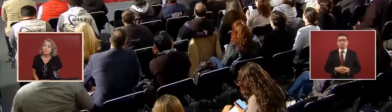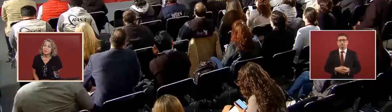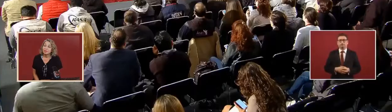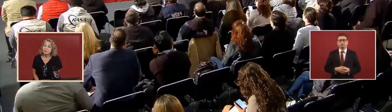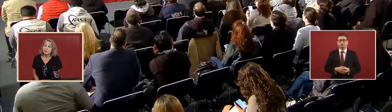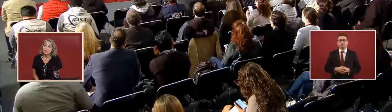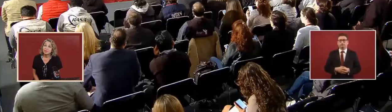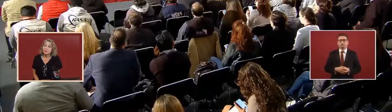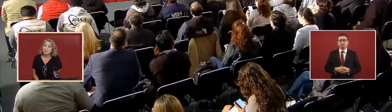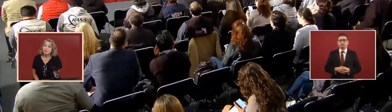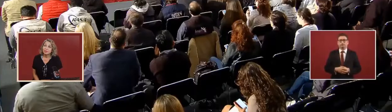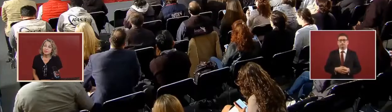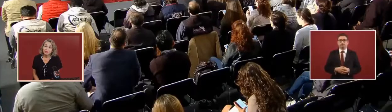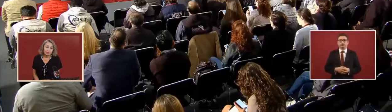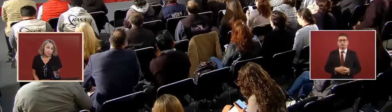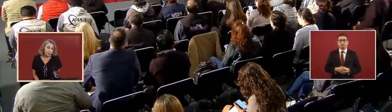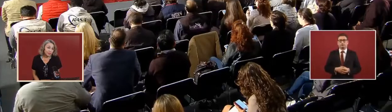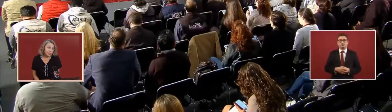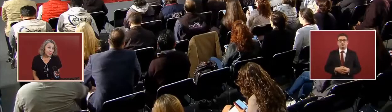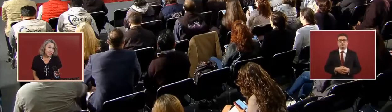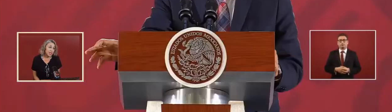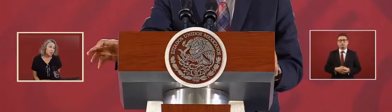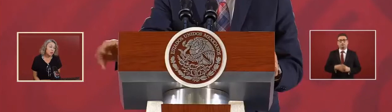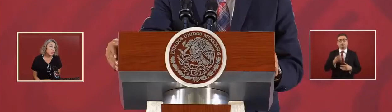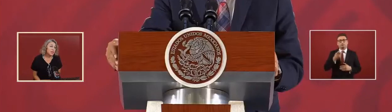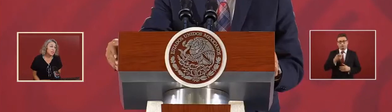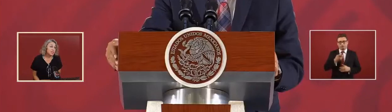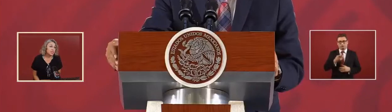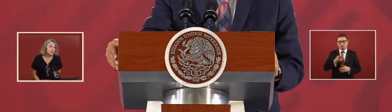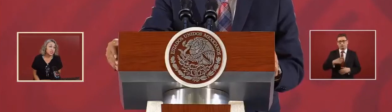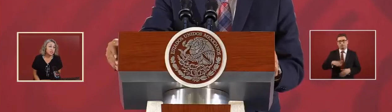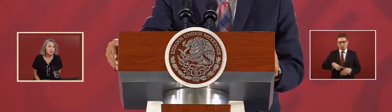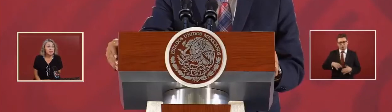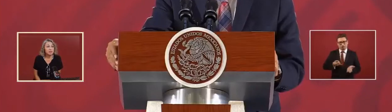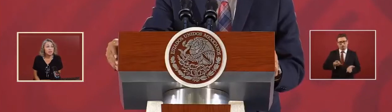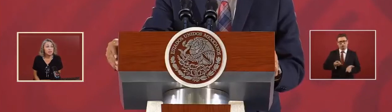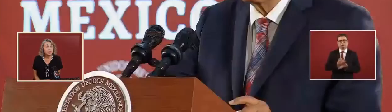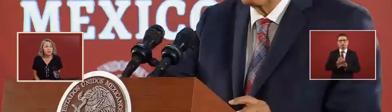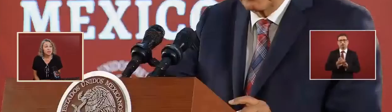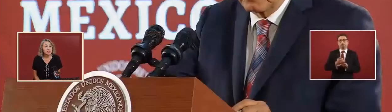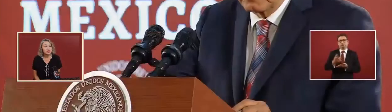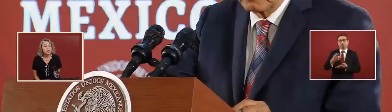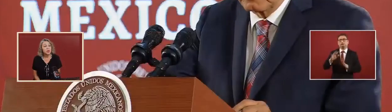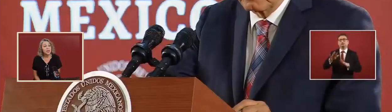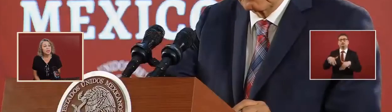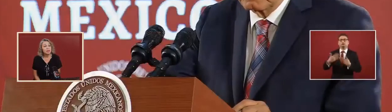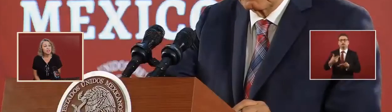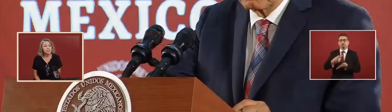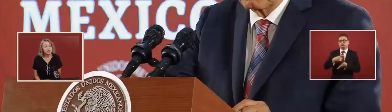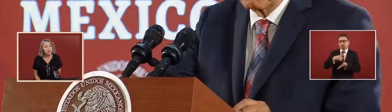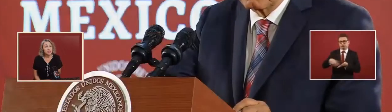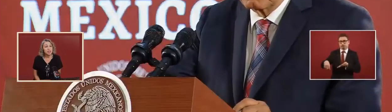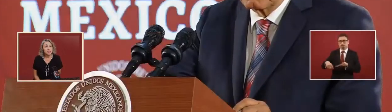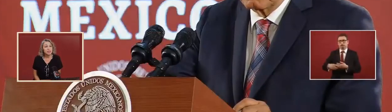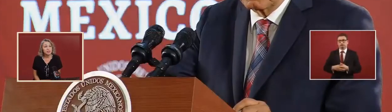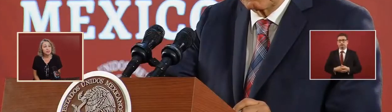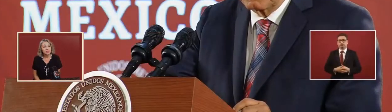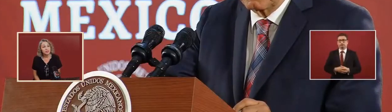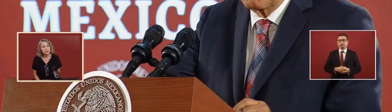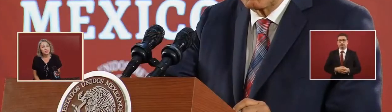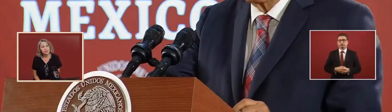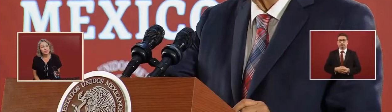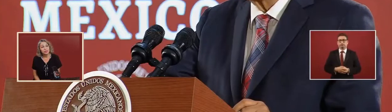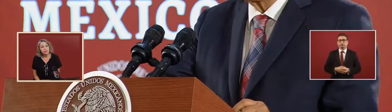and we made a decision to buy it externally and I was